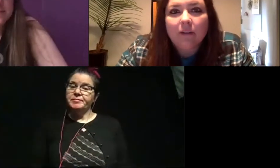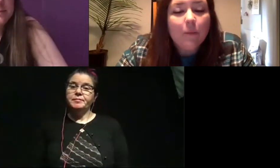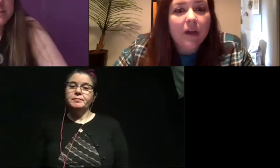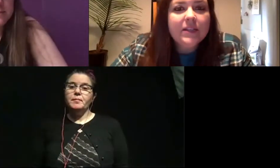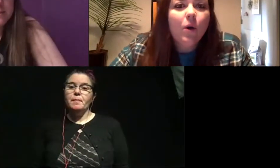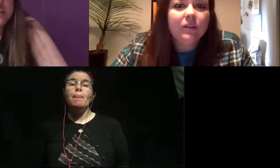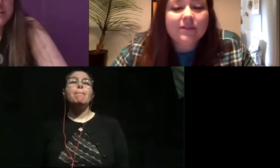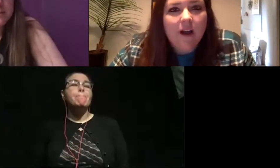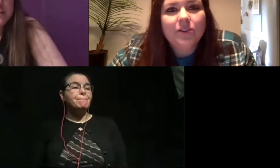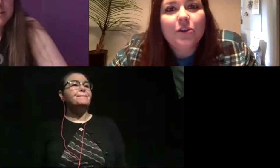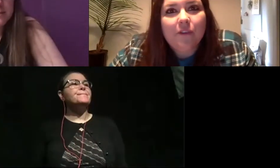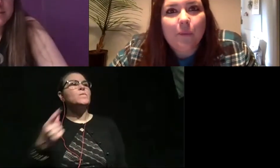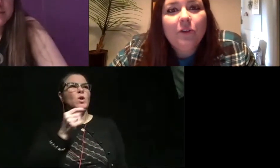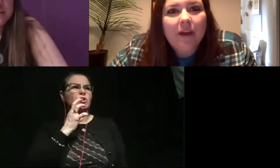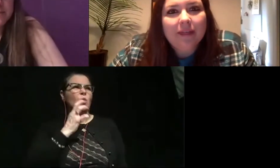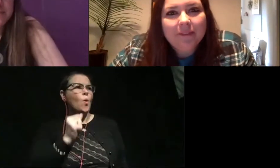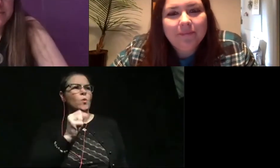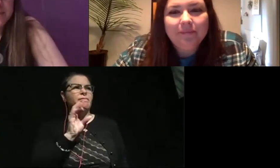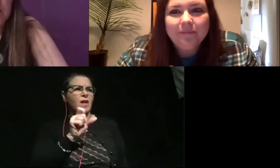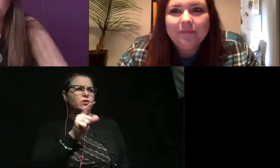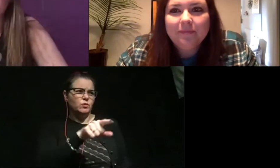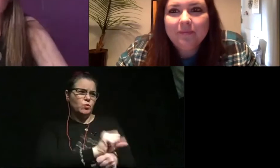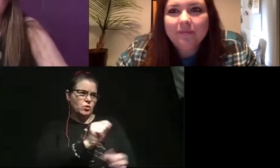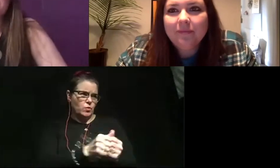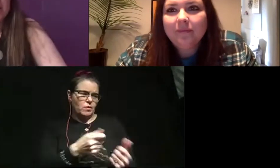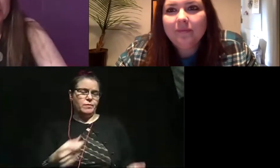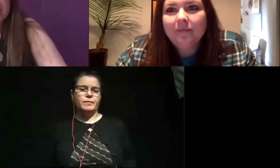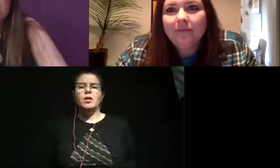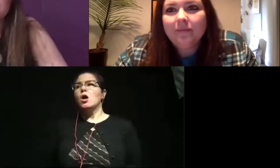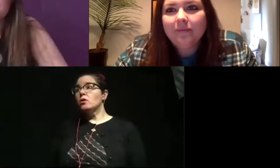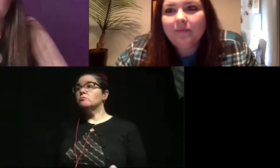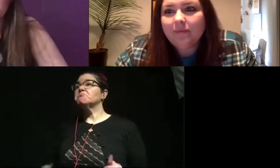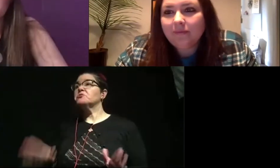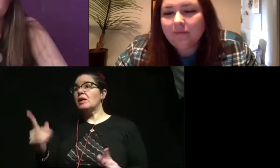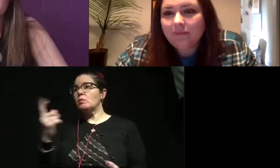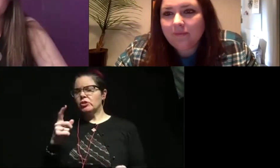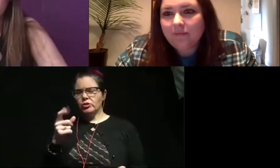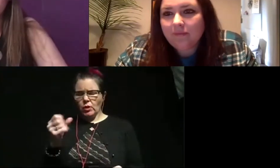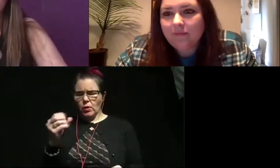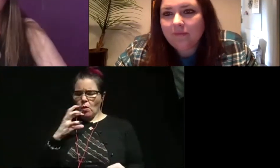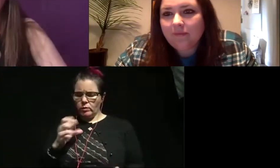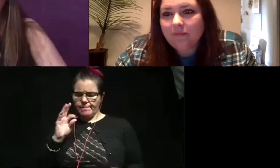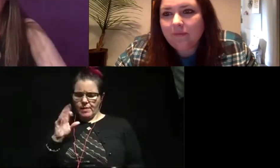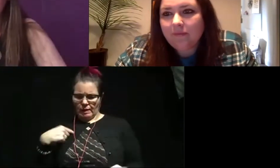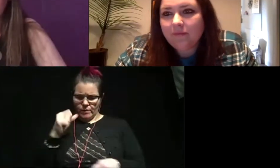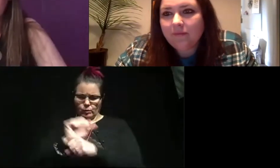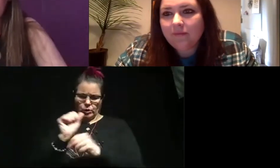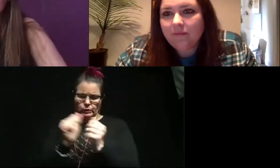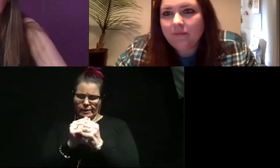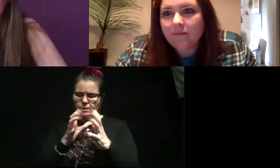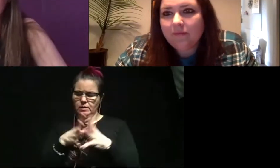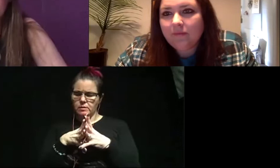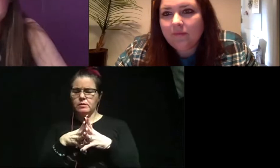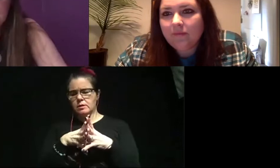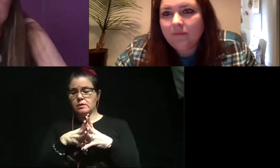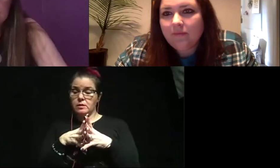All right. What is the oldest fossil you've ever worked with? Ooh, that's a great question. So the oldest fossil I have ever worked with has